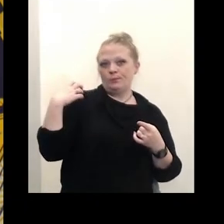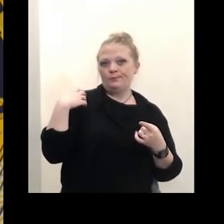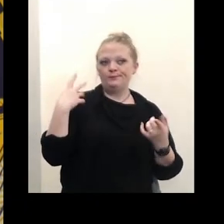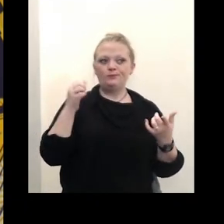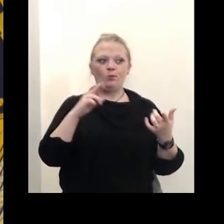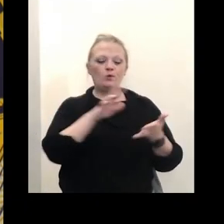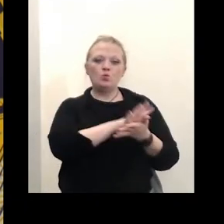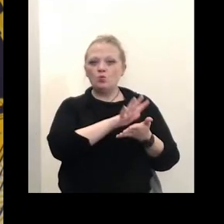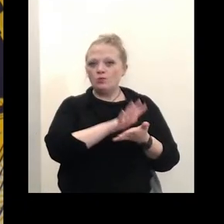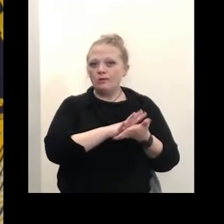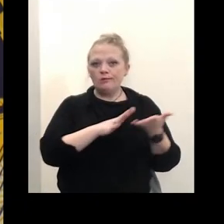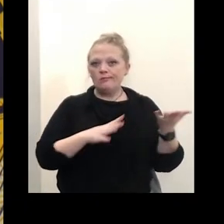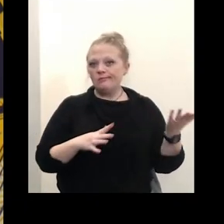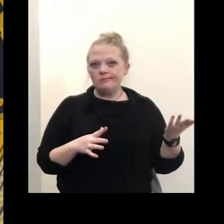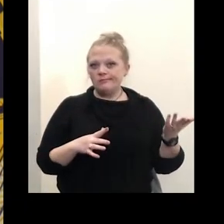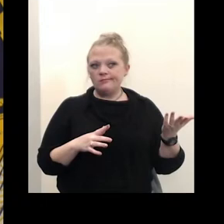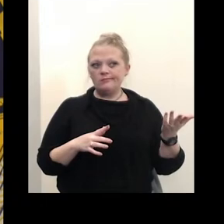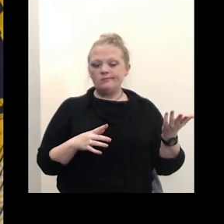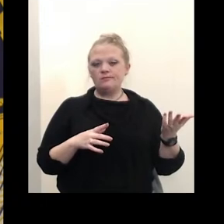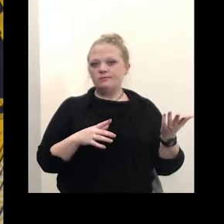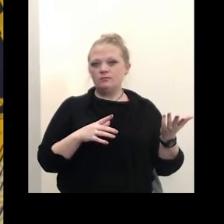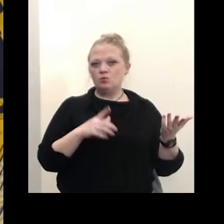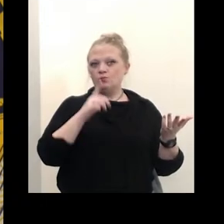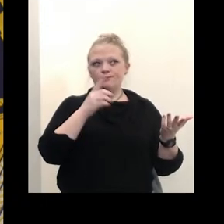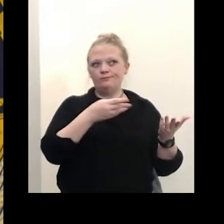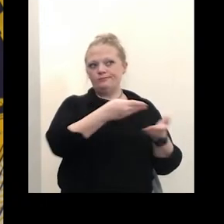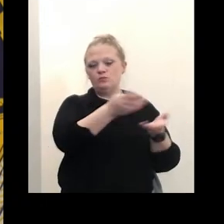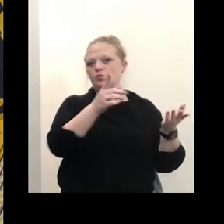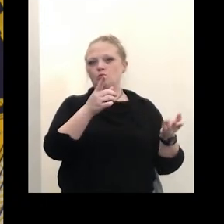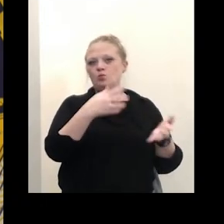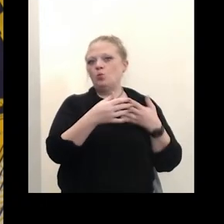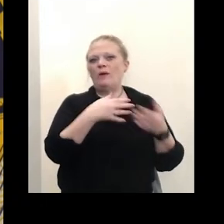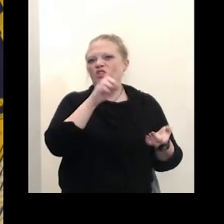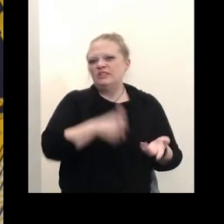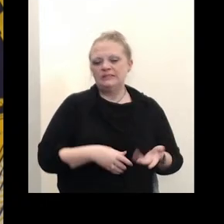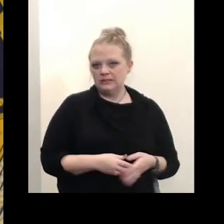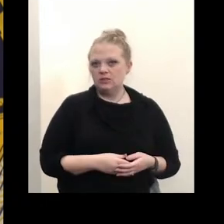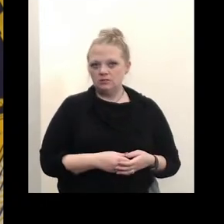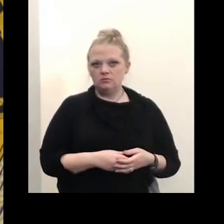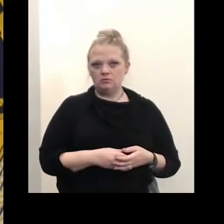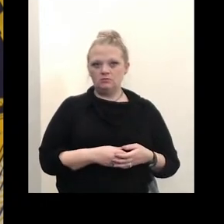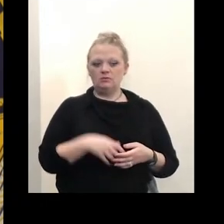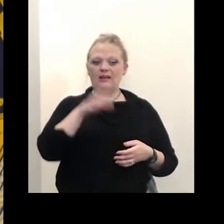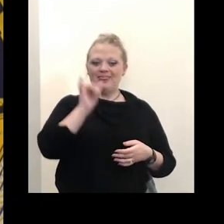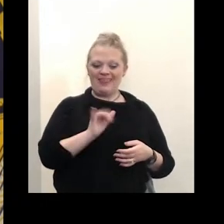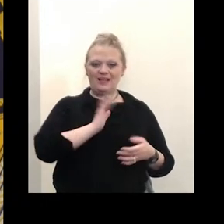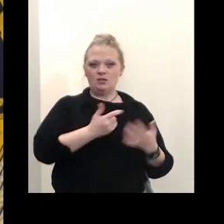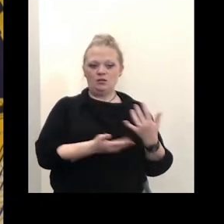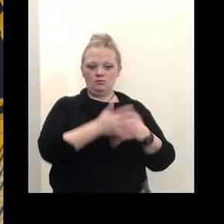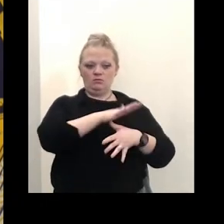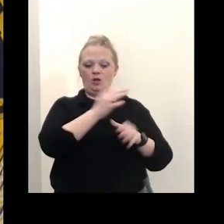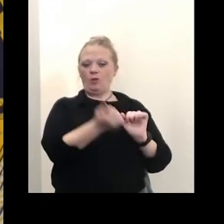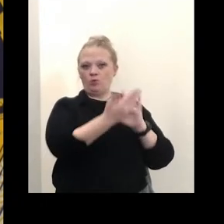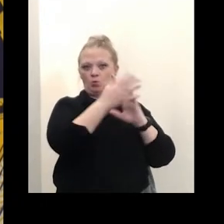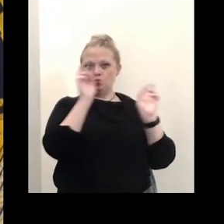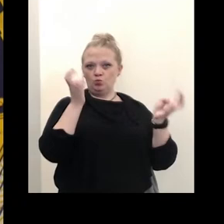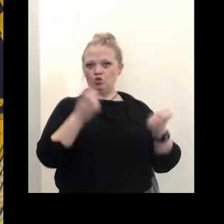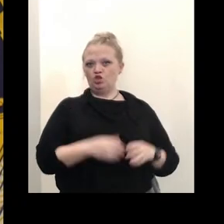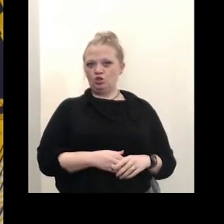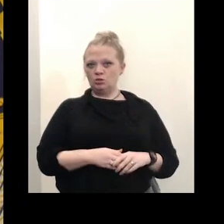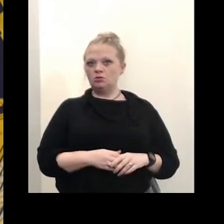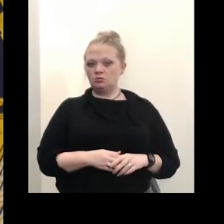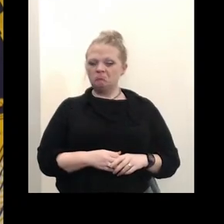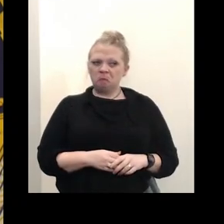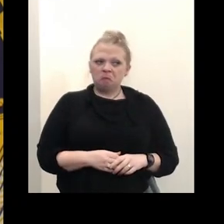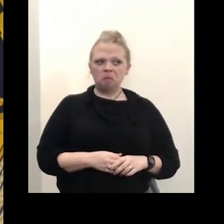school or you know to whoever so uh that has been our uh prior to prioritization approach so we um and we feel